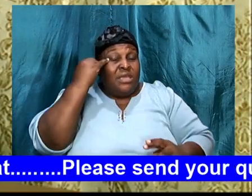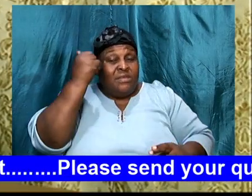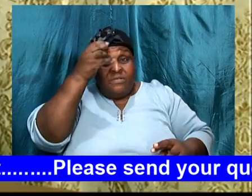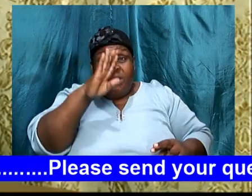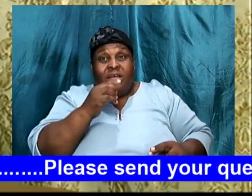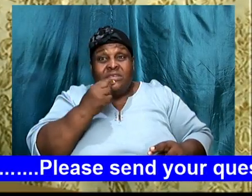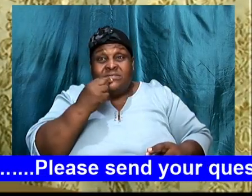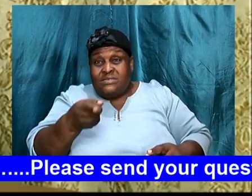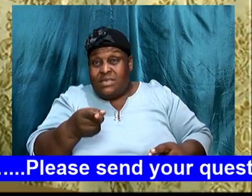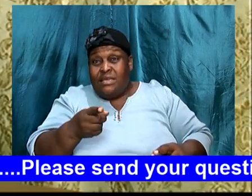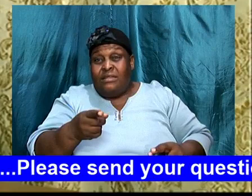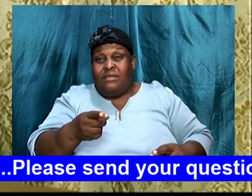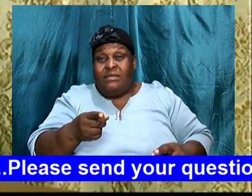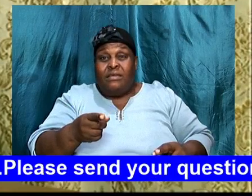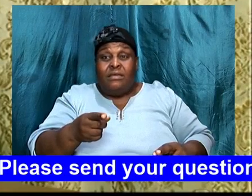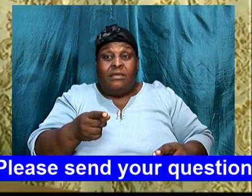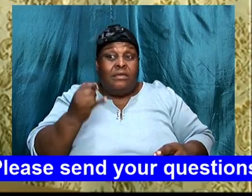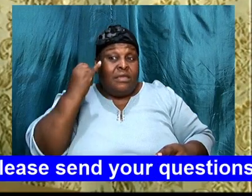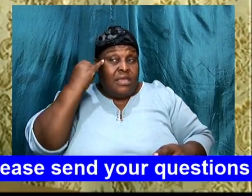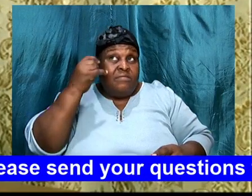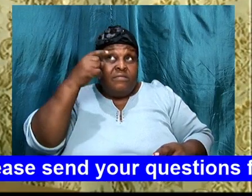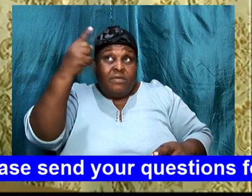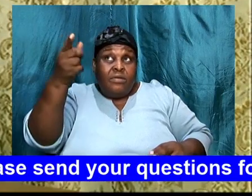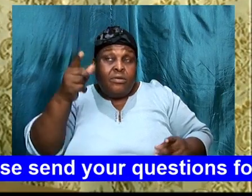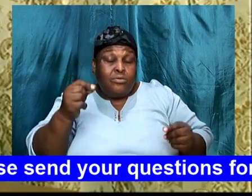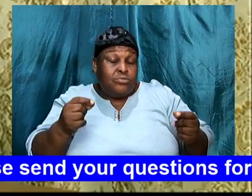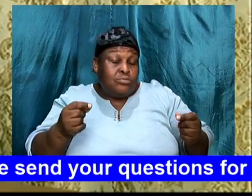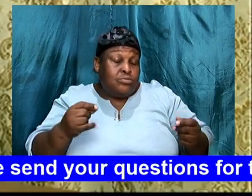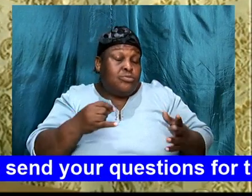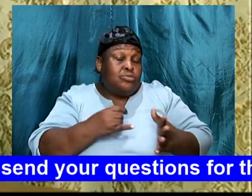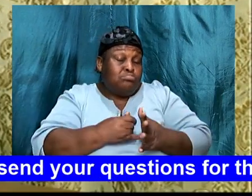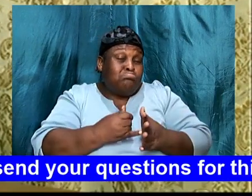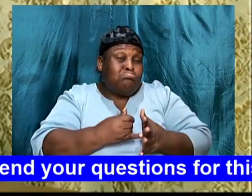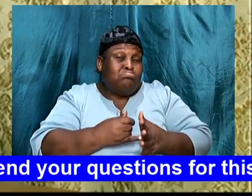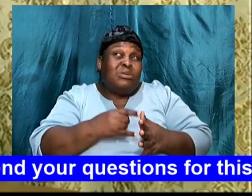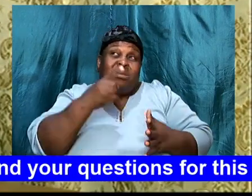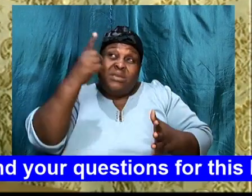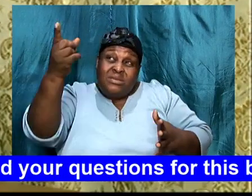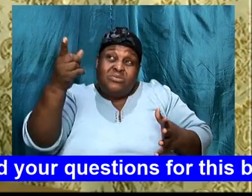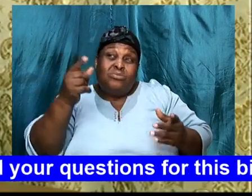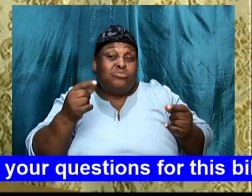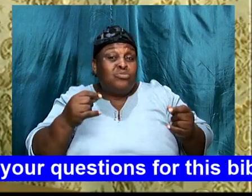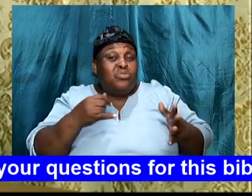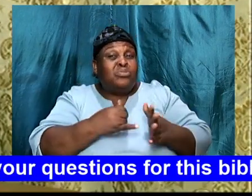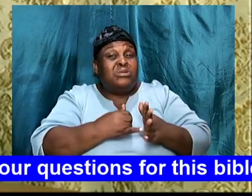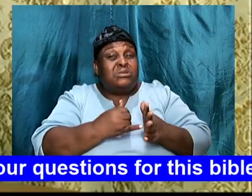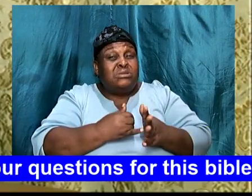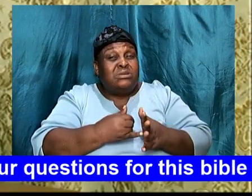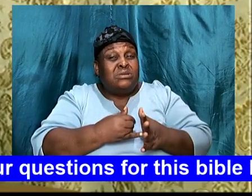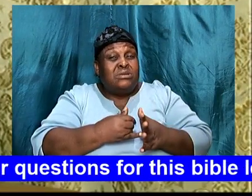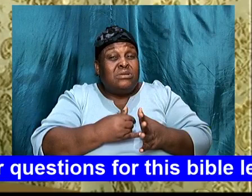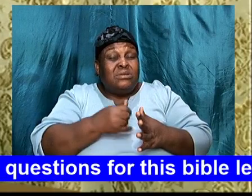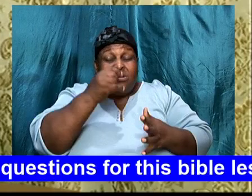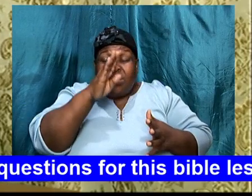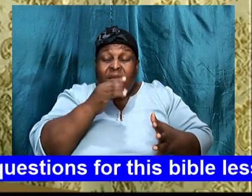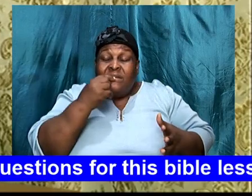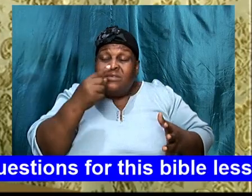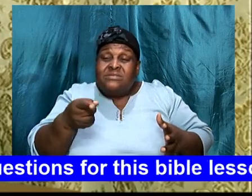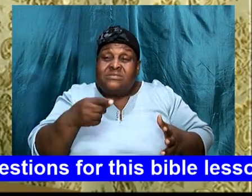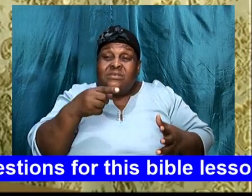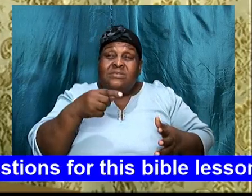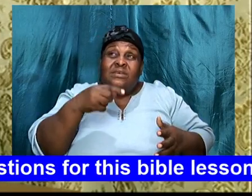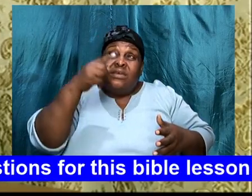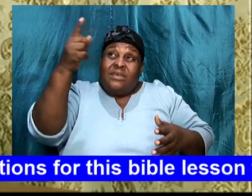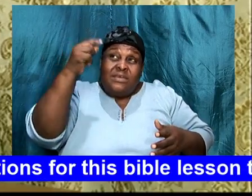said, that his thoughts, towards us, are of peace, and this peace, is peace continually.